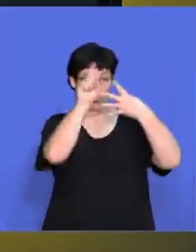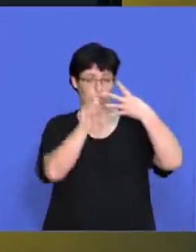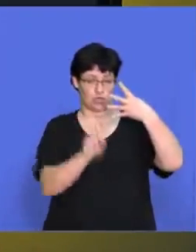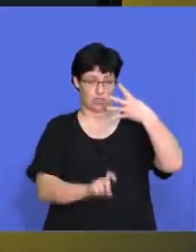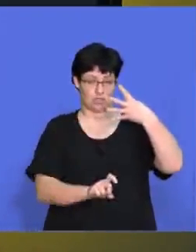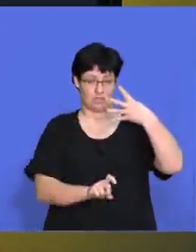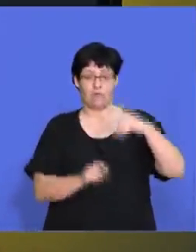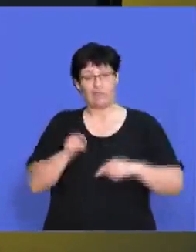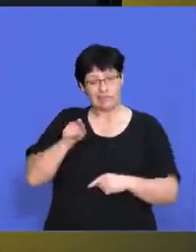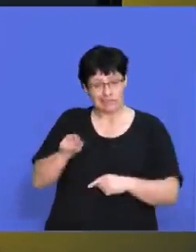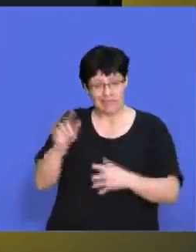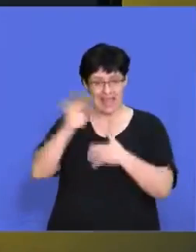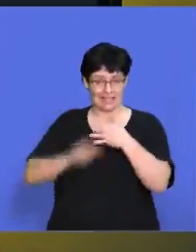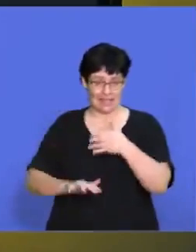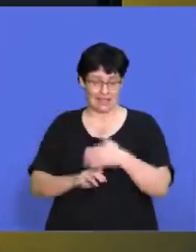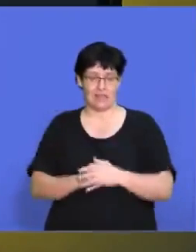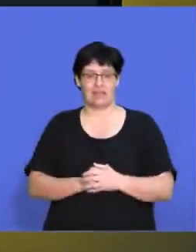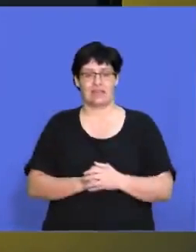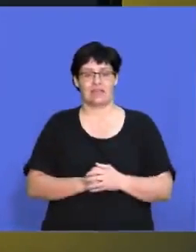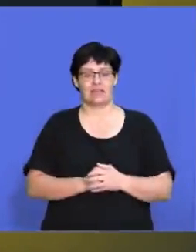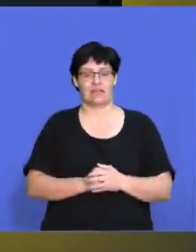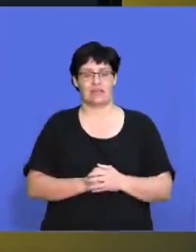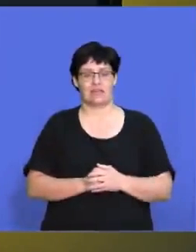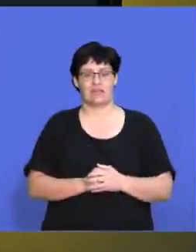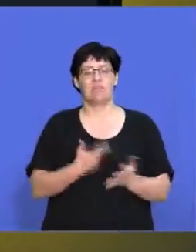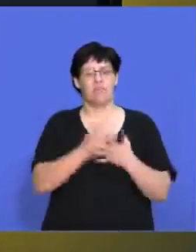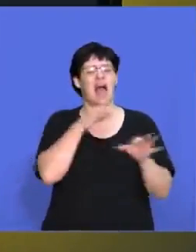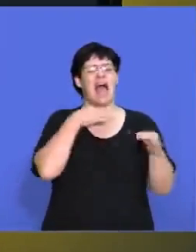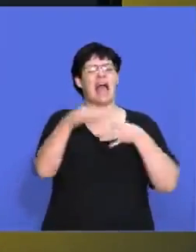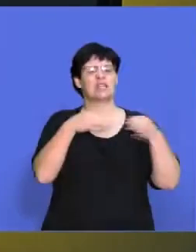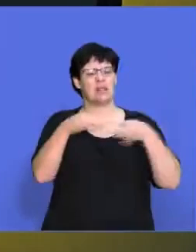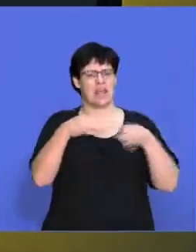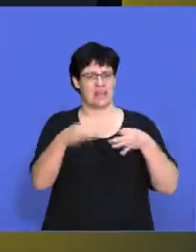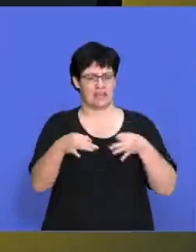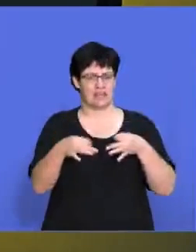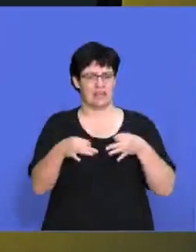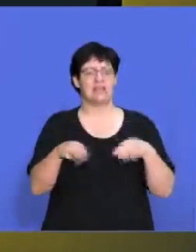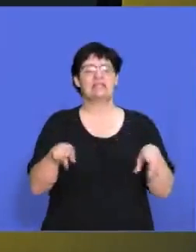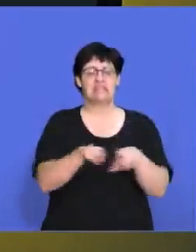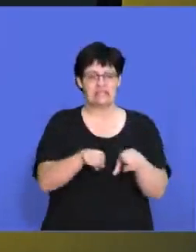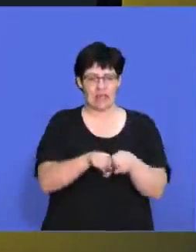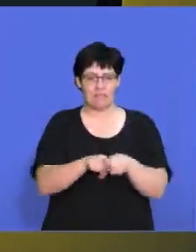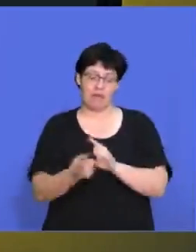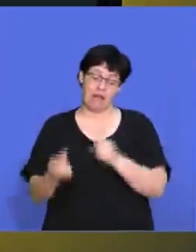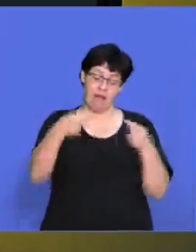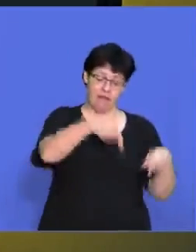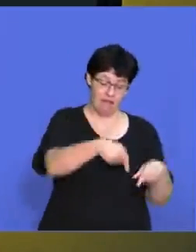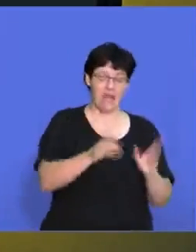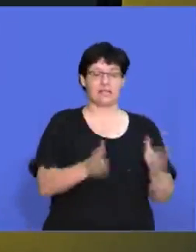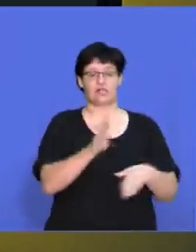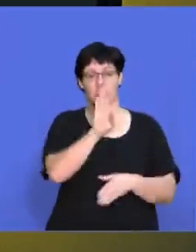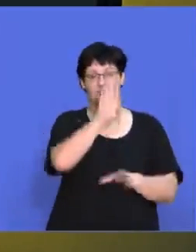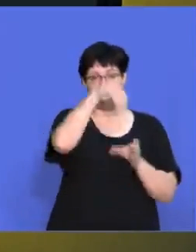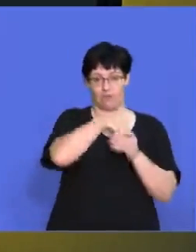different questions of this particular essay and I'll be explaining them to you as if there could also